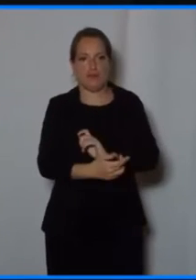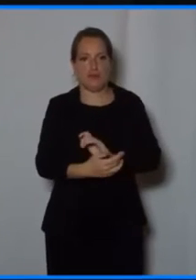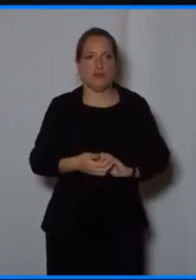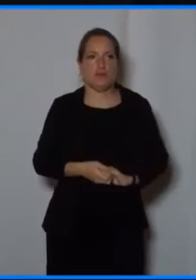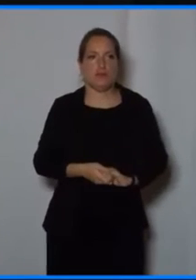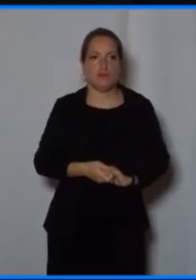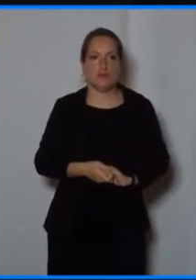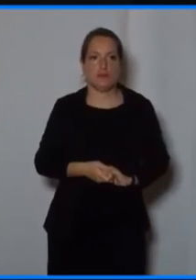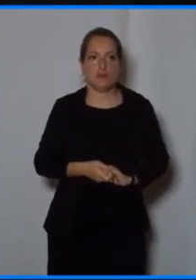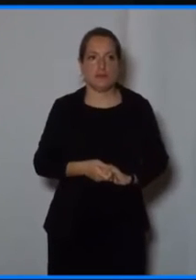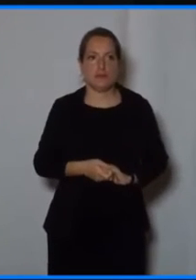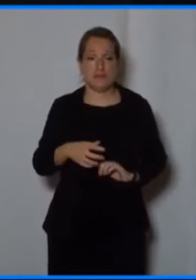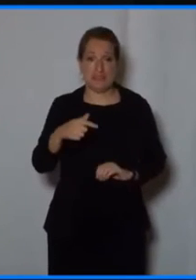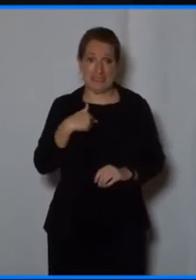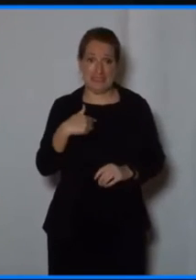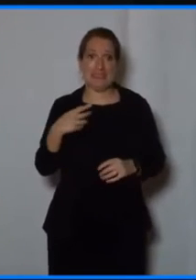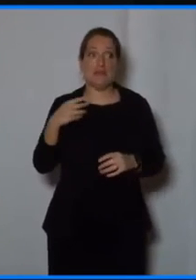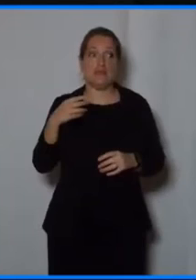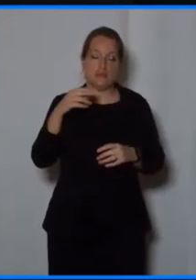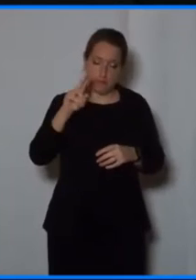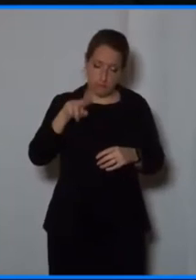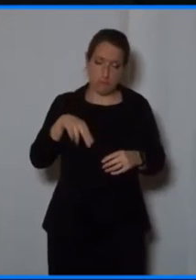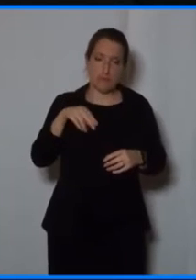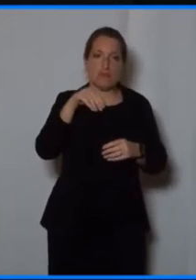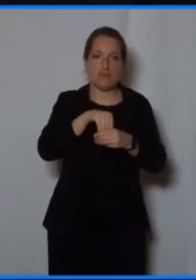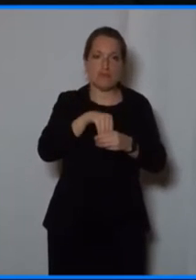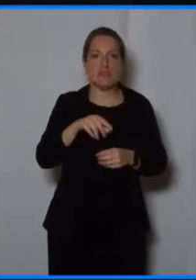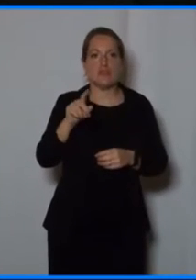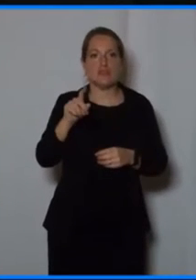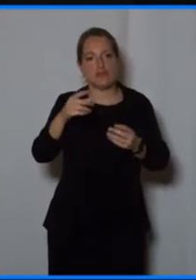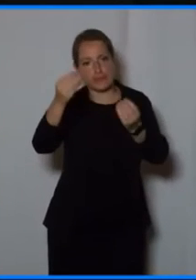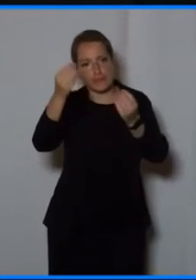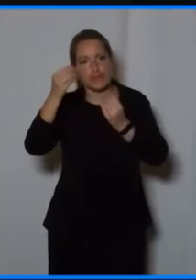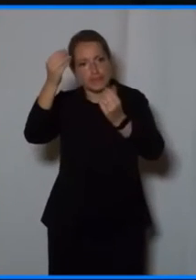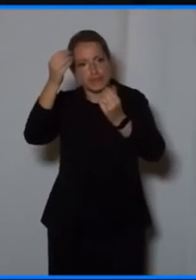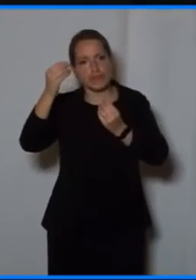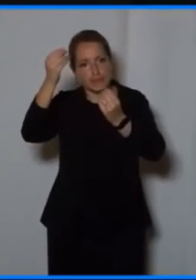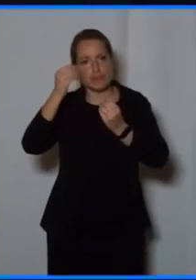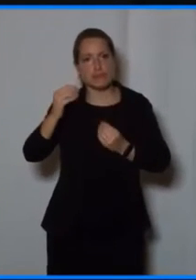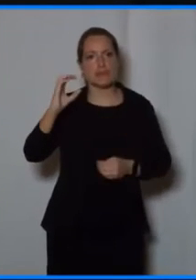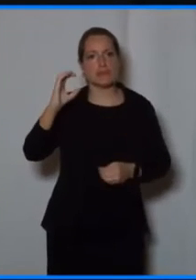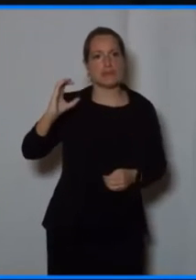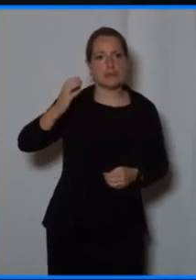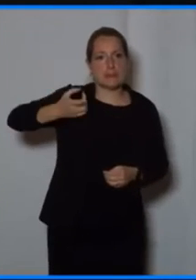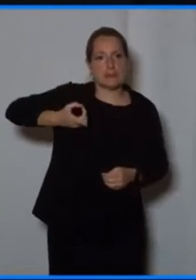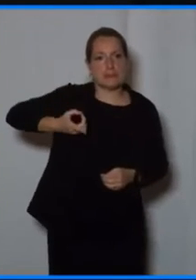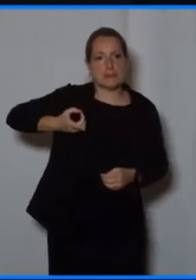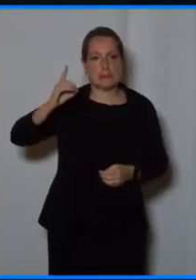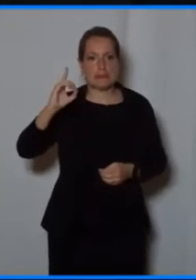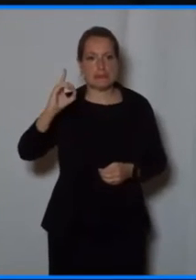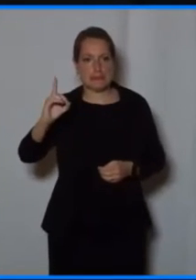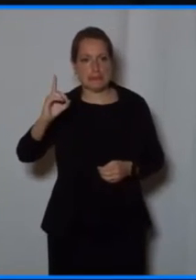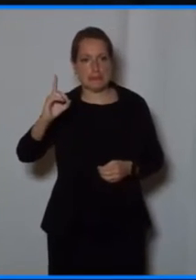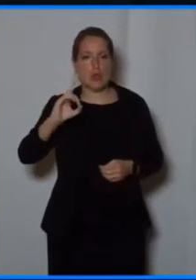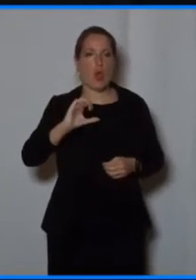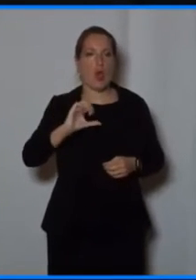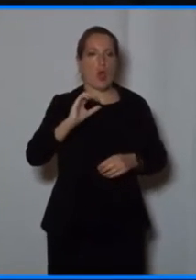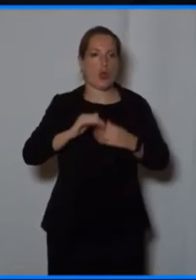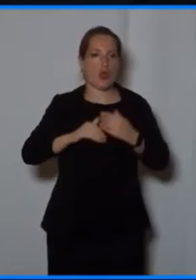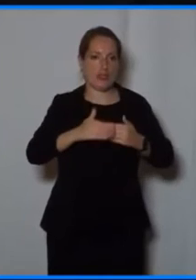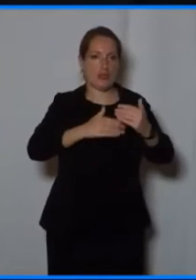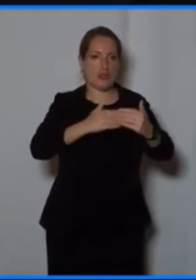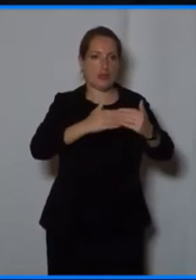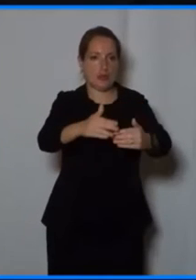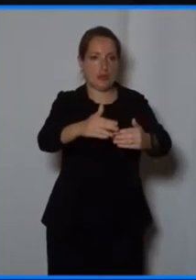continuous education system where I'm acquiring new skills, then it's more likely that I will embrace this